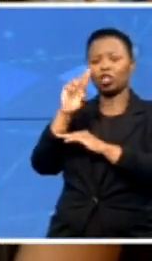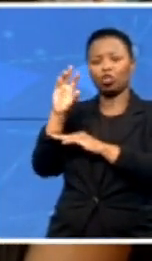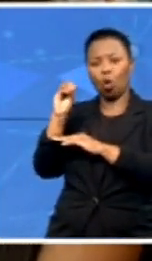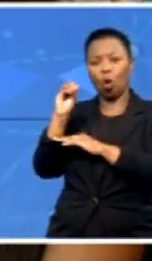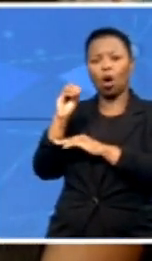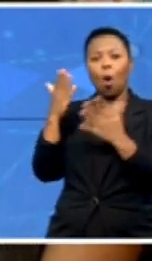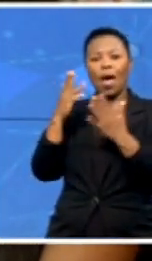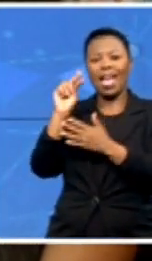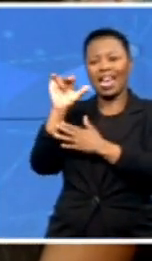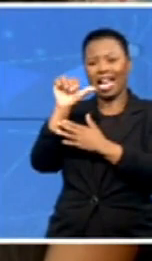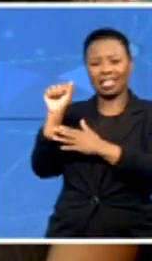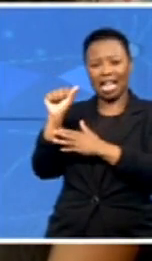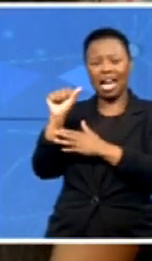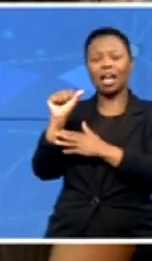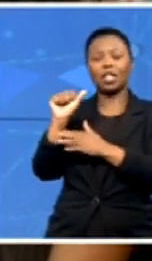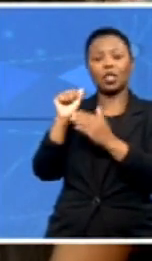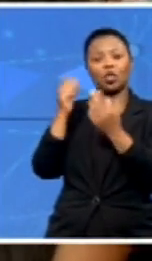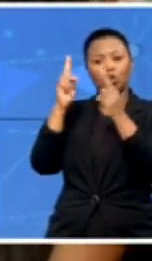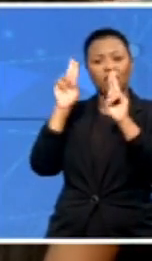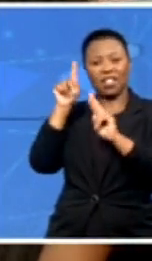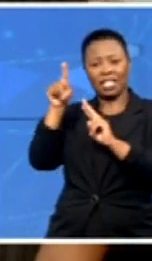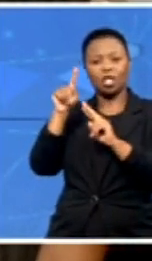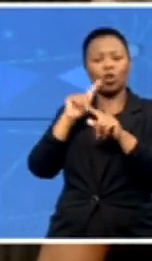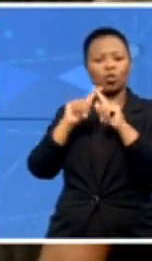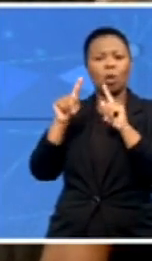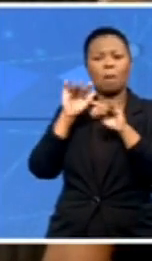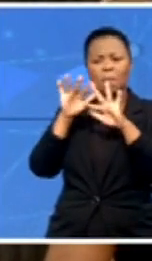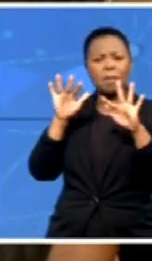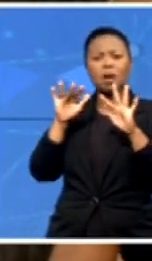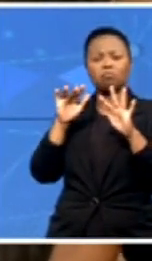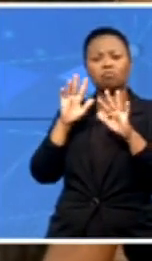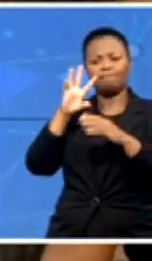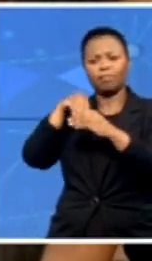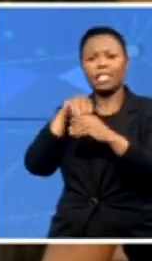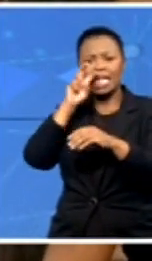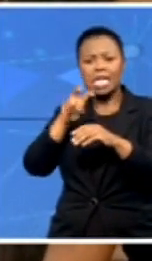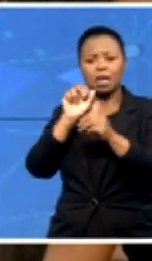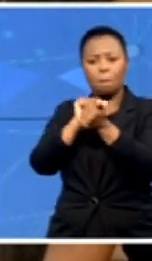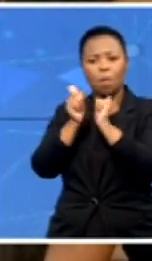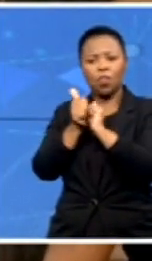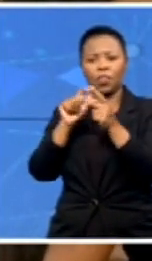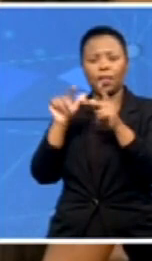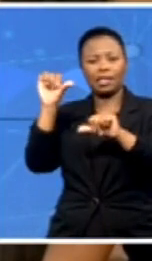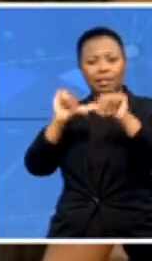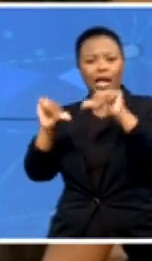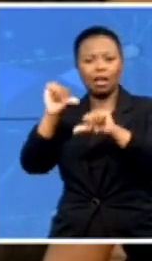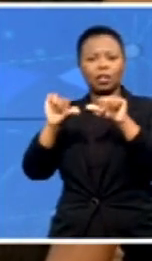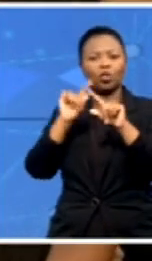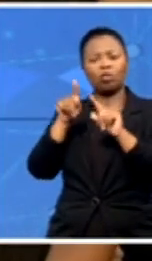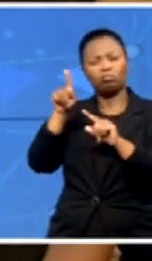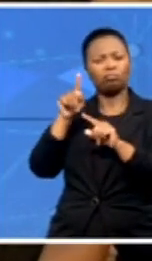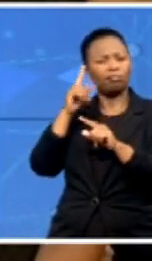of people actually want to enter the fields of mathematics, science. Why did you decide on that?